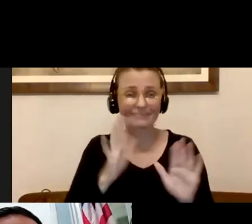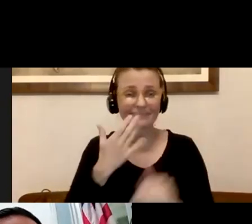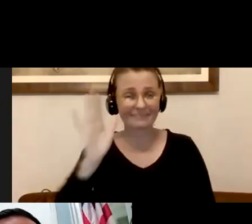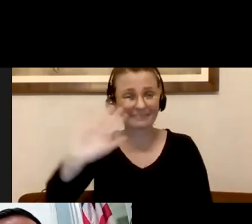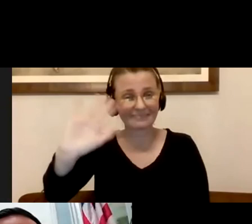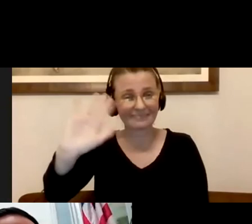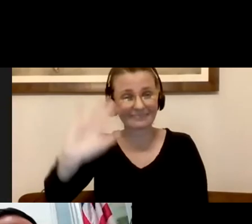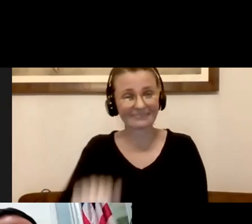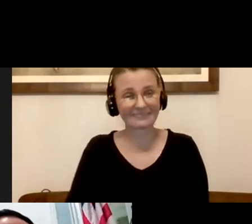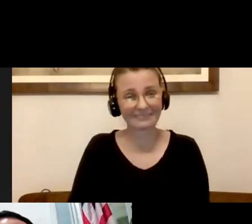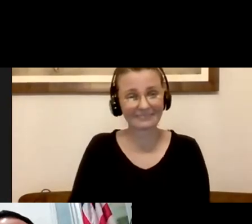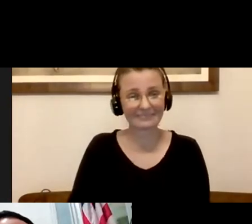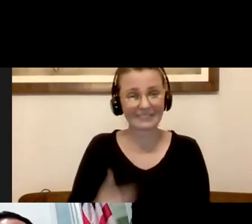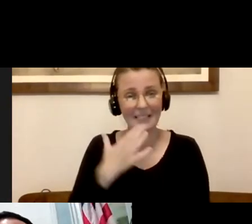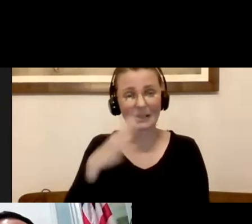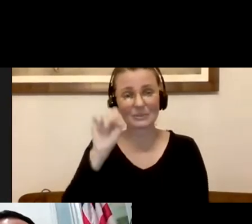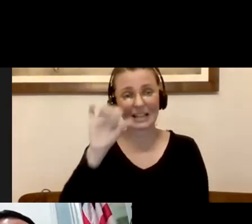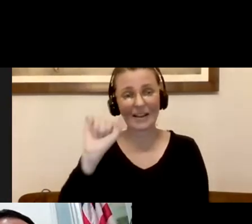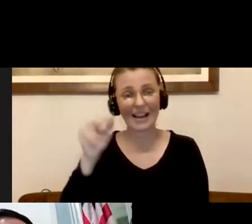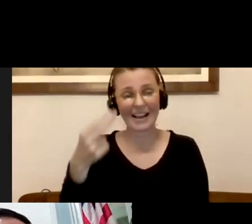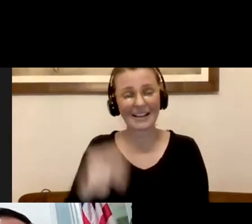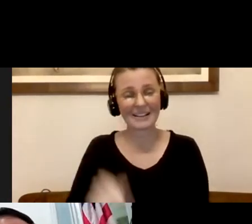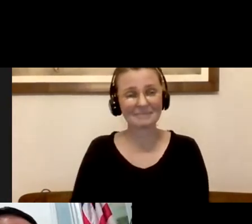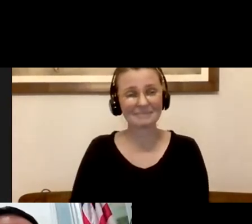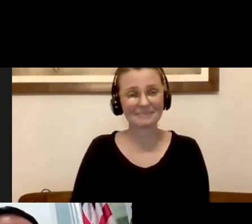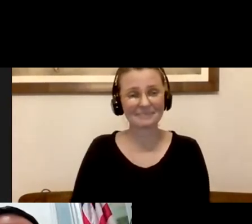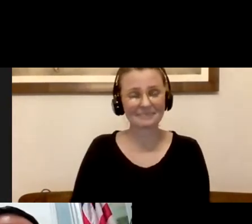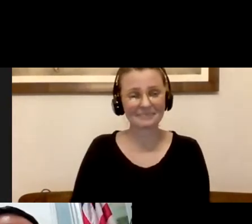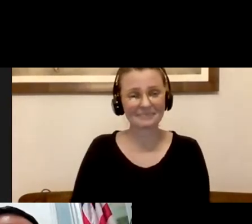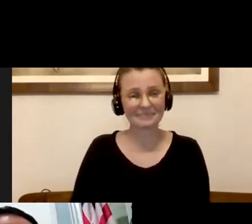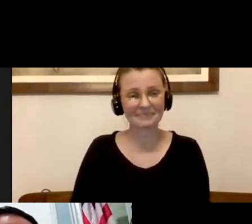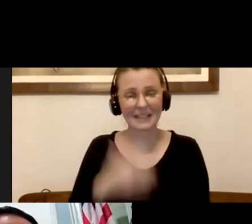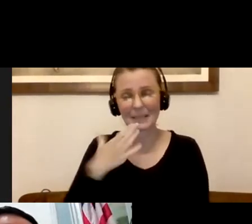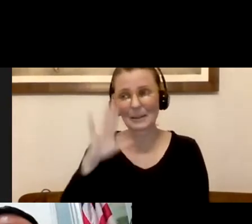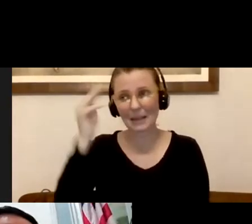And thank you, Sarah Byrne. Thank you, Sarah. Thank you, Mayor.